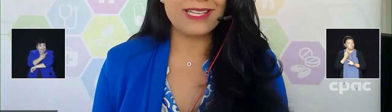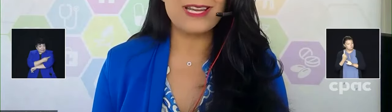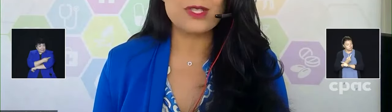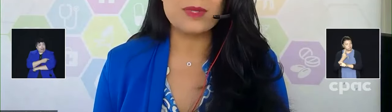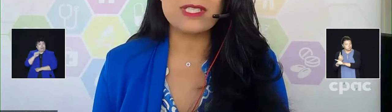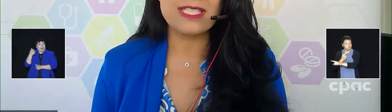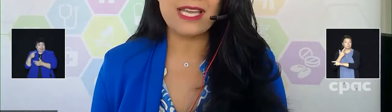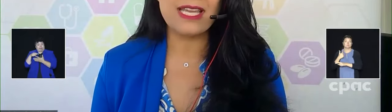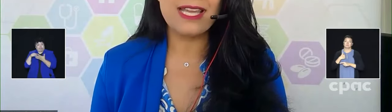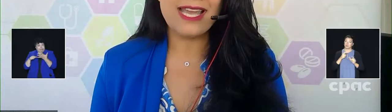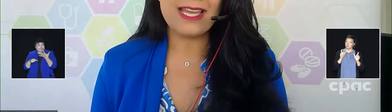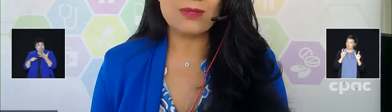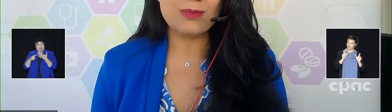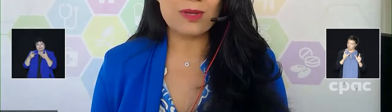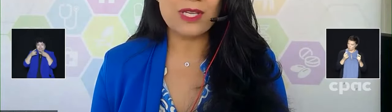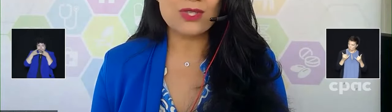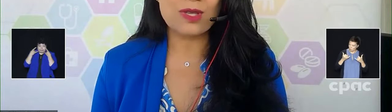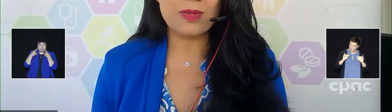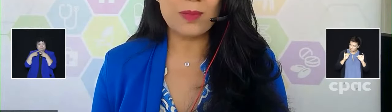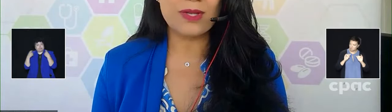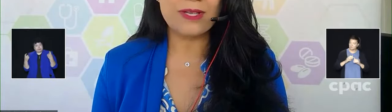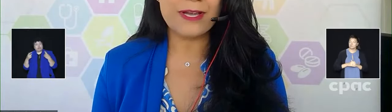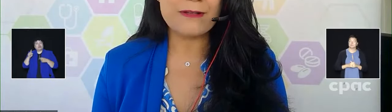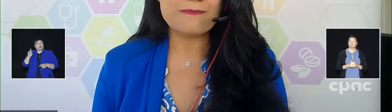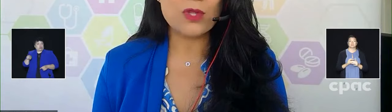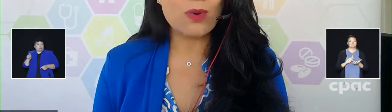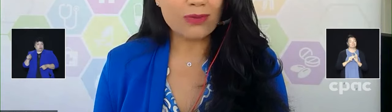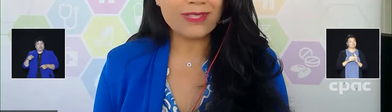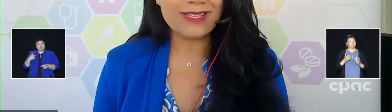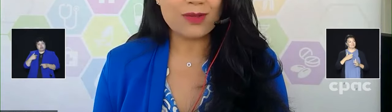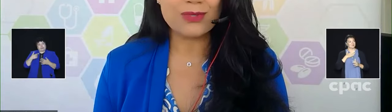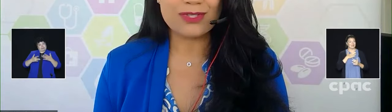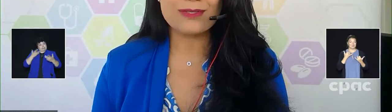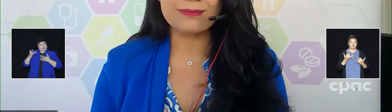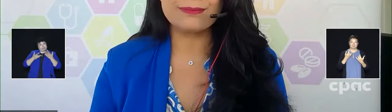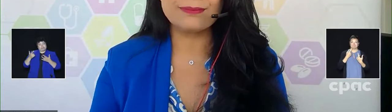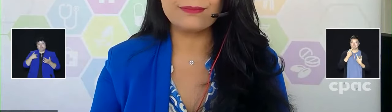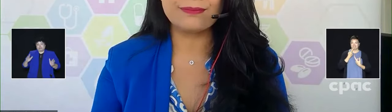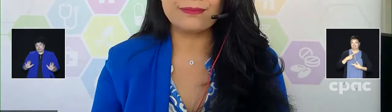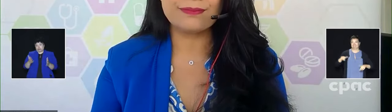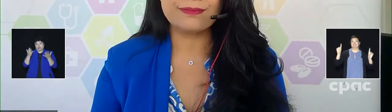about the announcement today and we want to make sure that people go out and get their boosters.